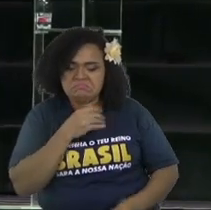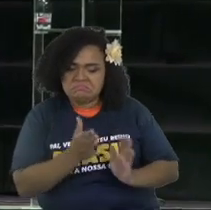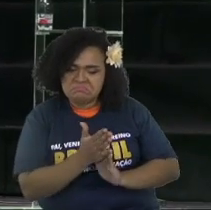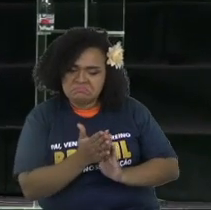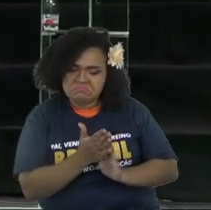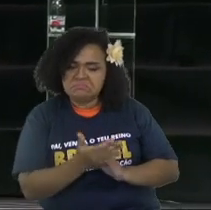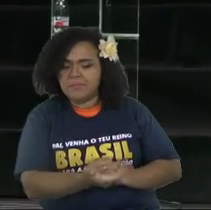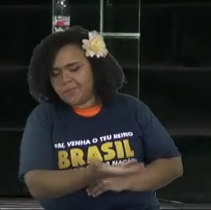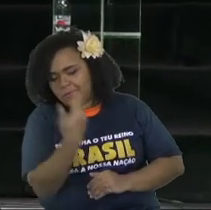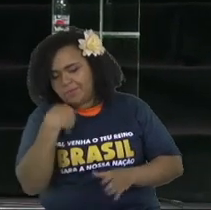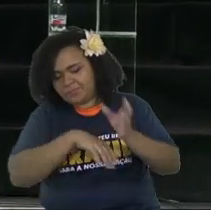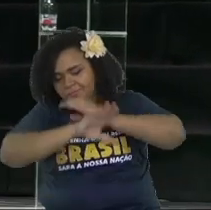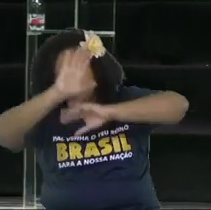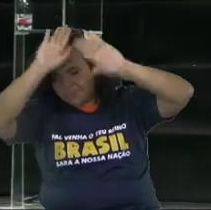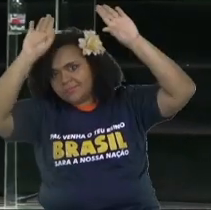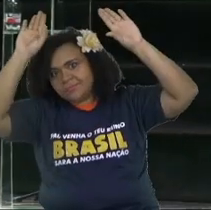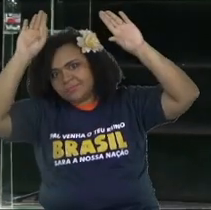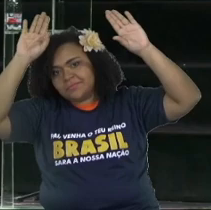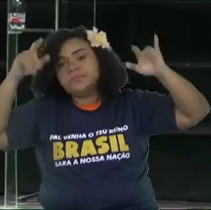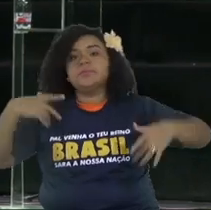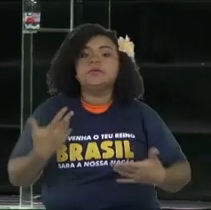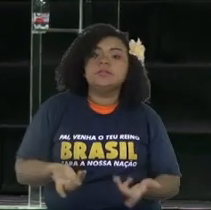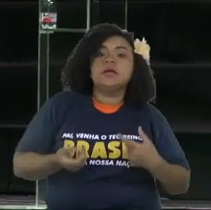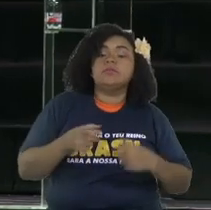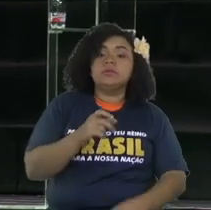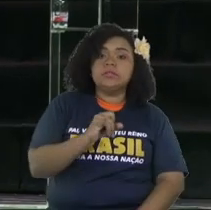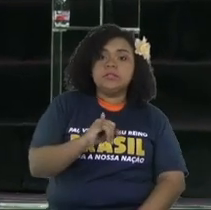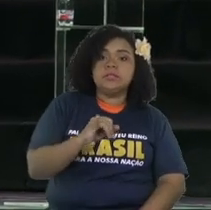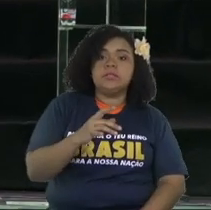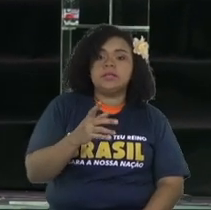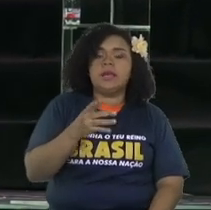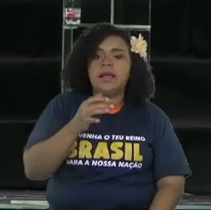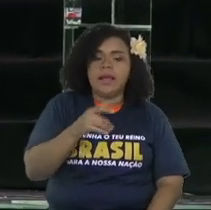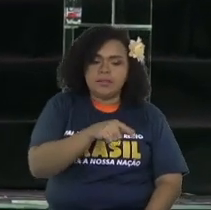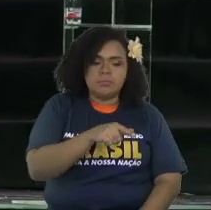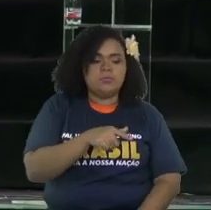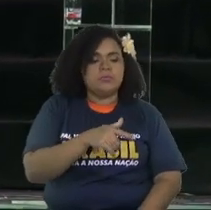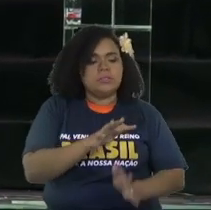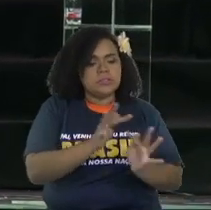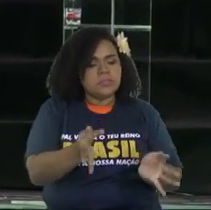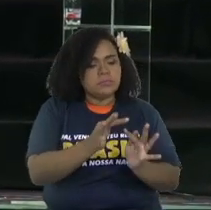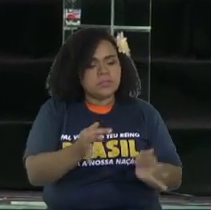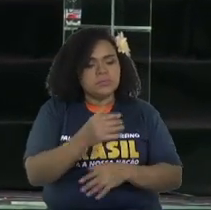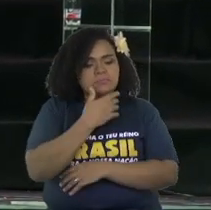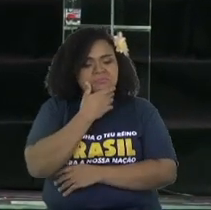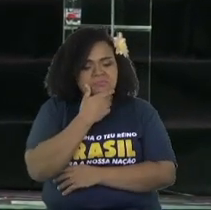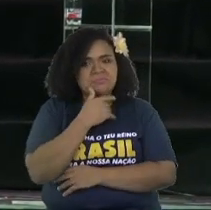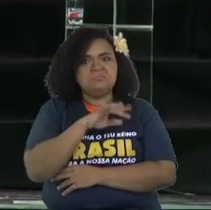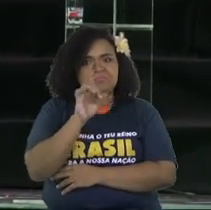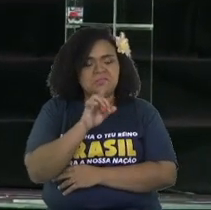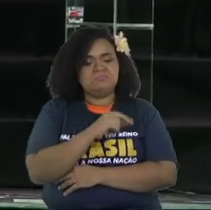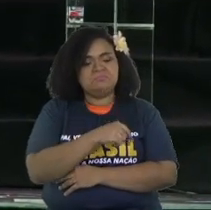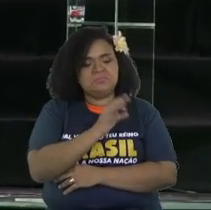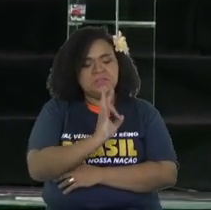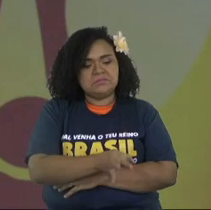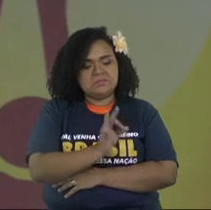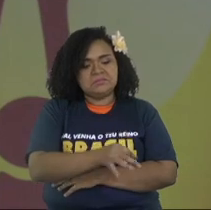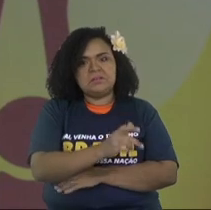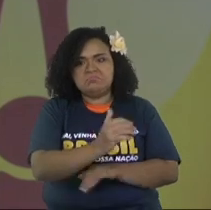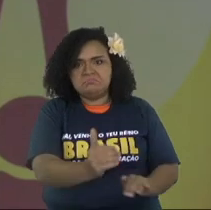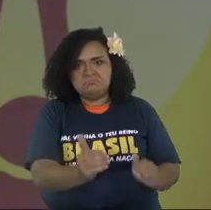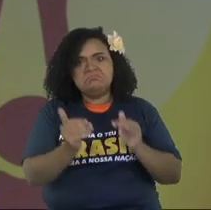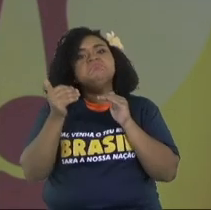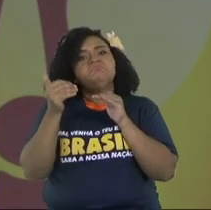you have to be poor in the spirit. You get the link